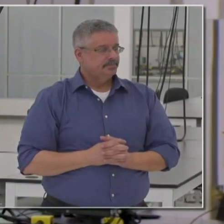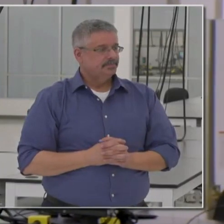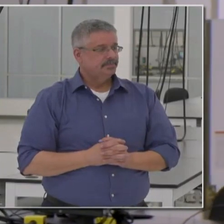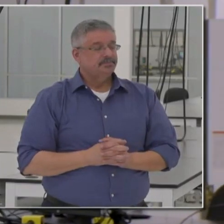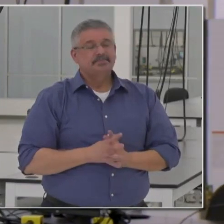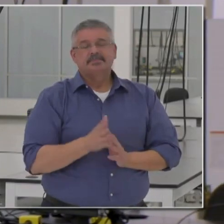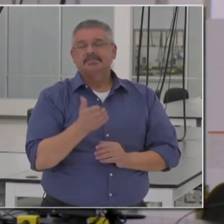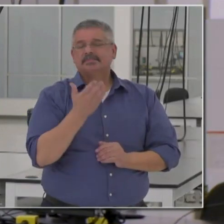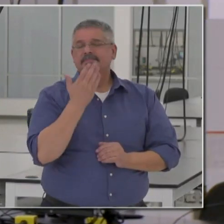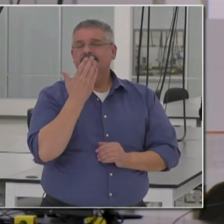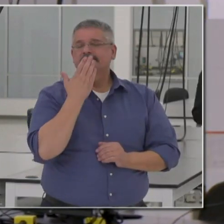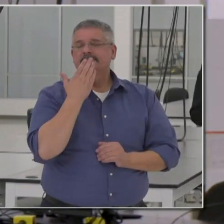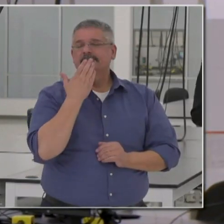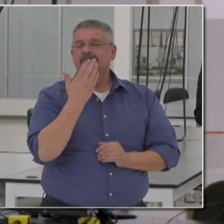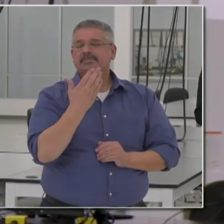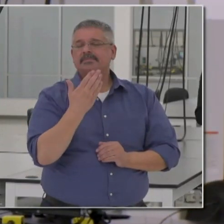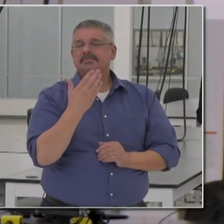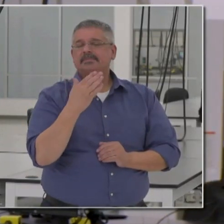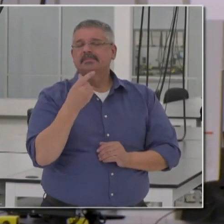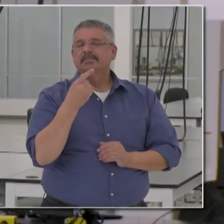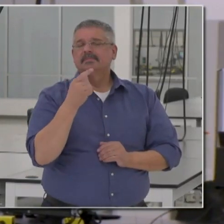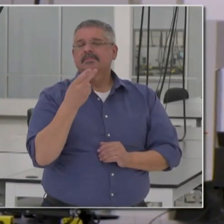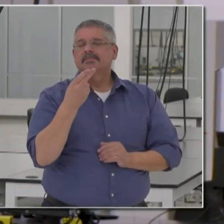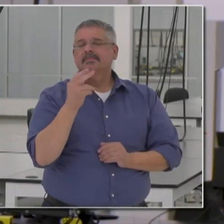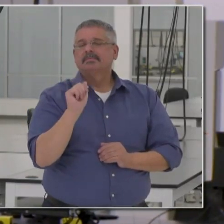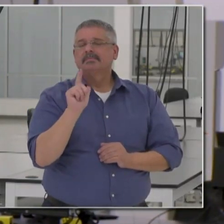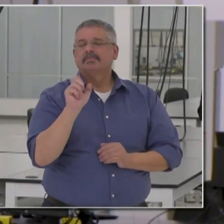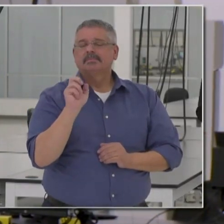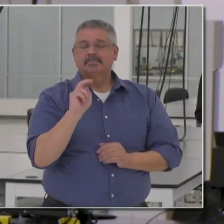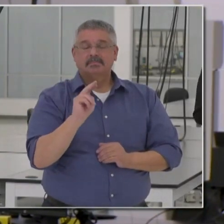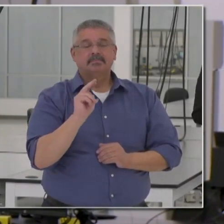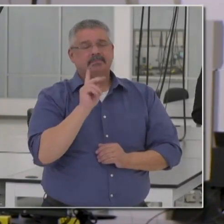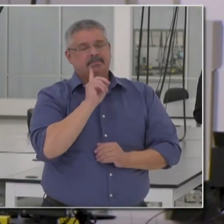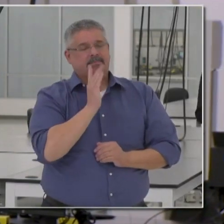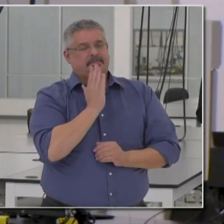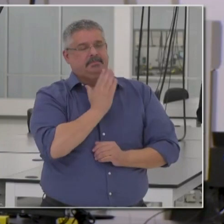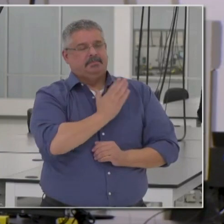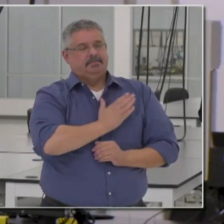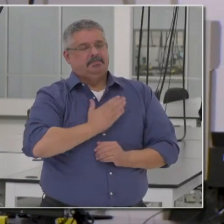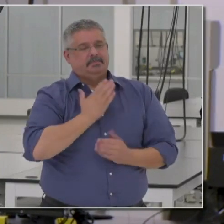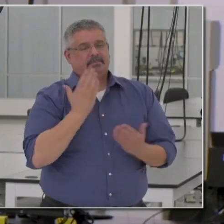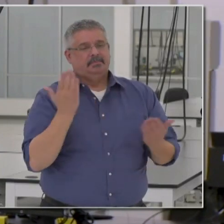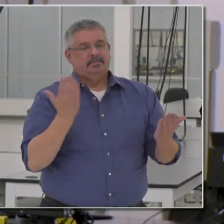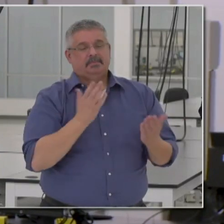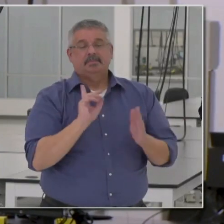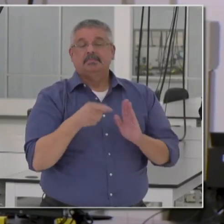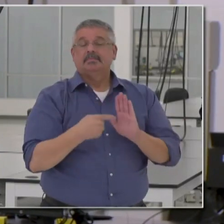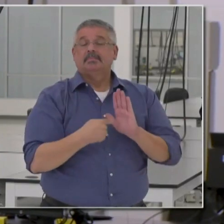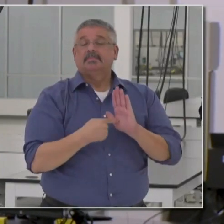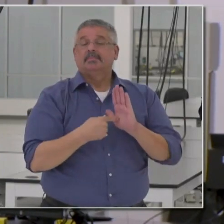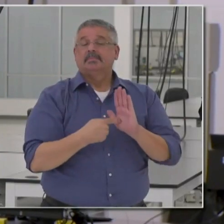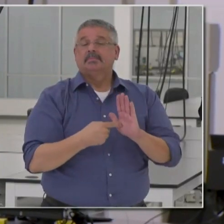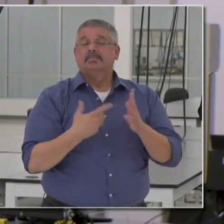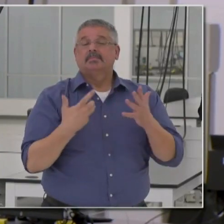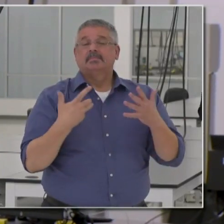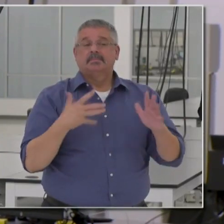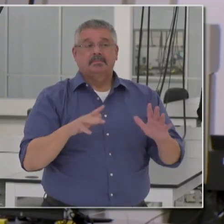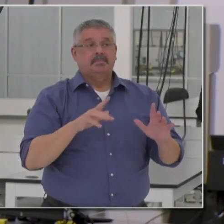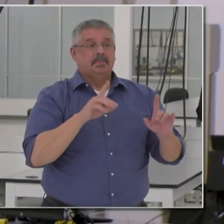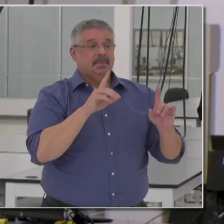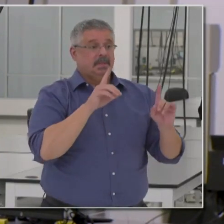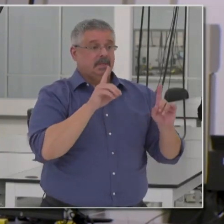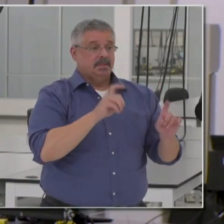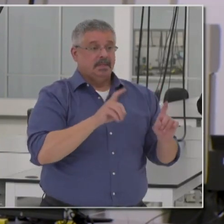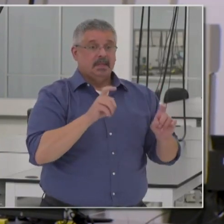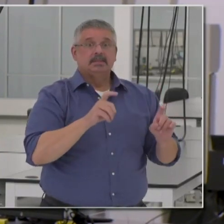Thank you, Secretary Galli. It's a pleasure to be here today. As Secretary Galli indicated, the testing task force